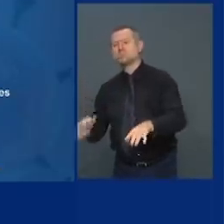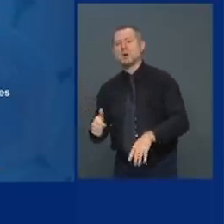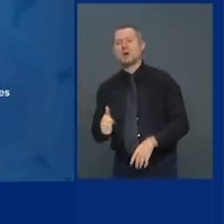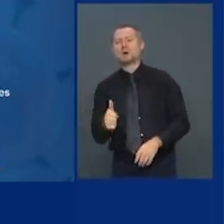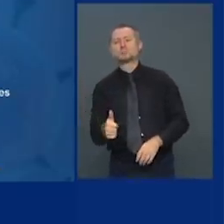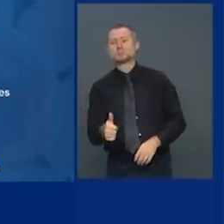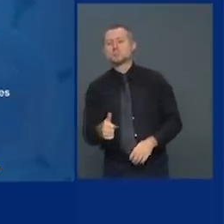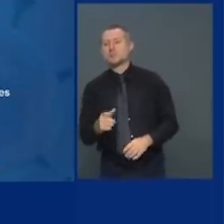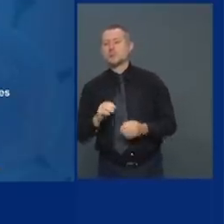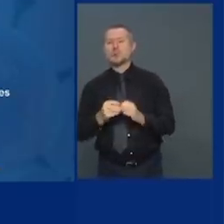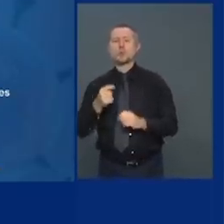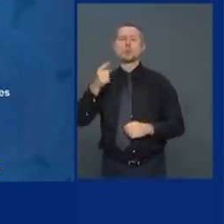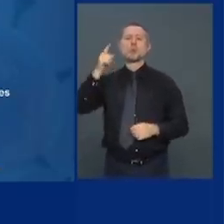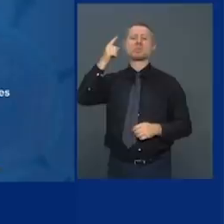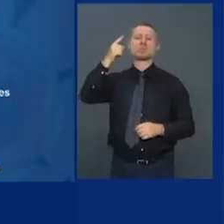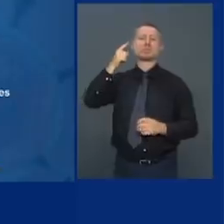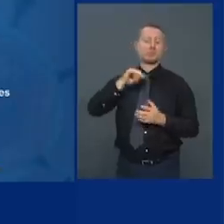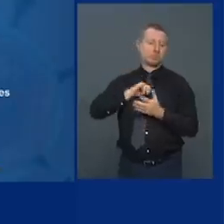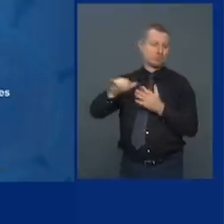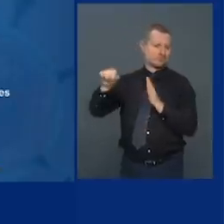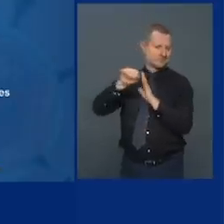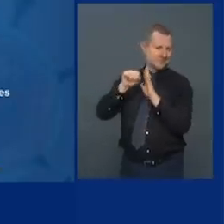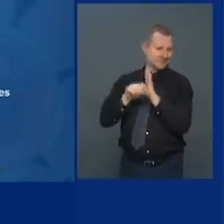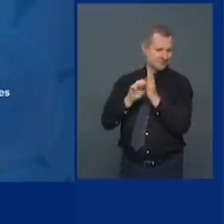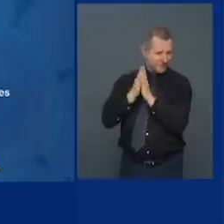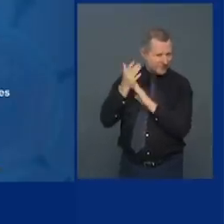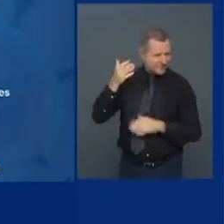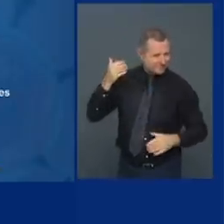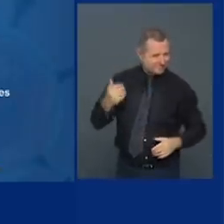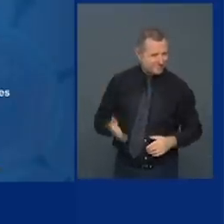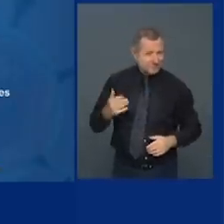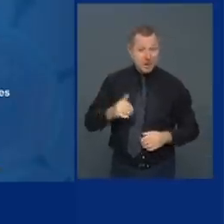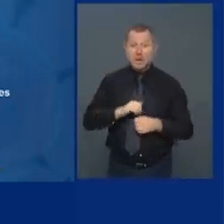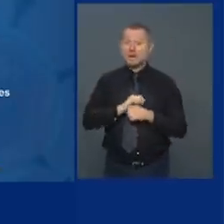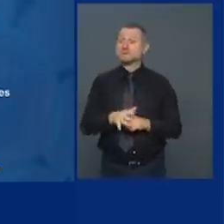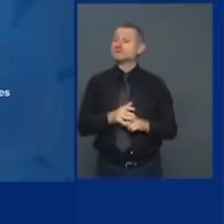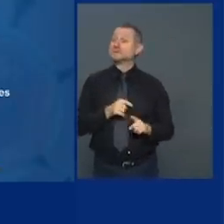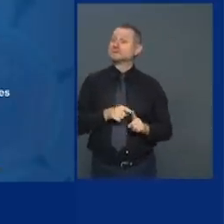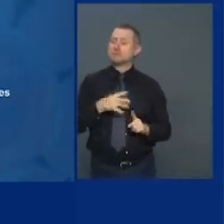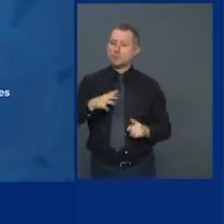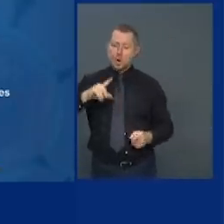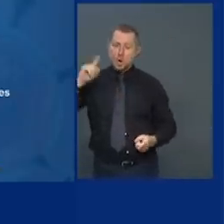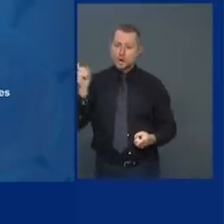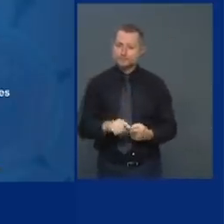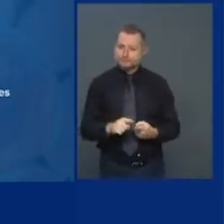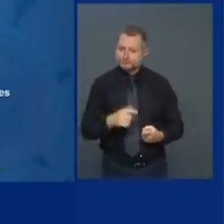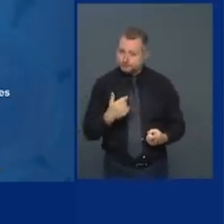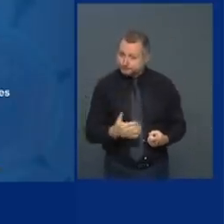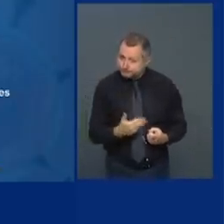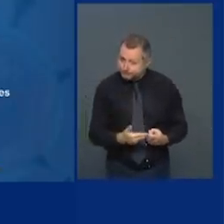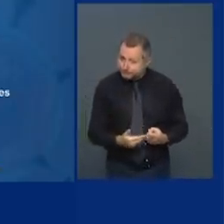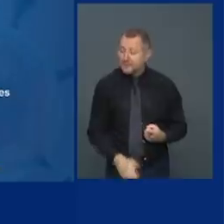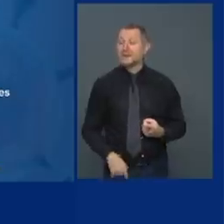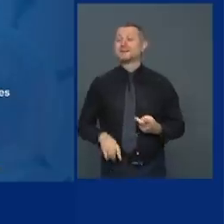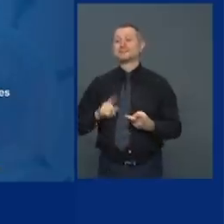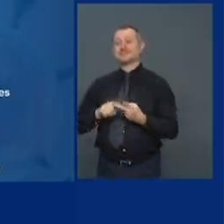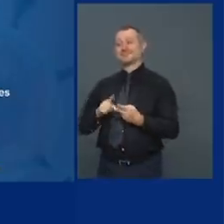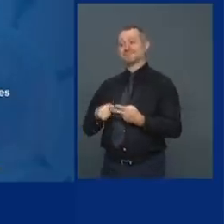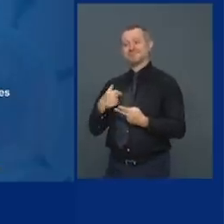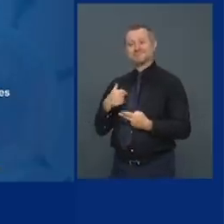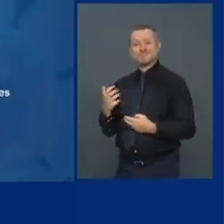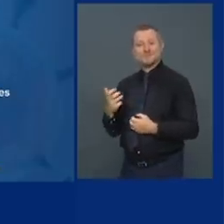what's our goal new york is the best highest goal first state to